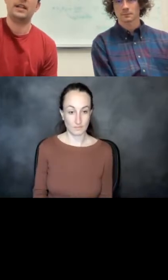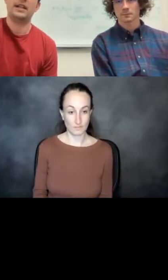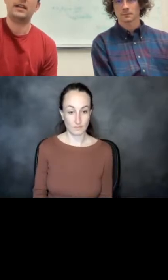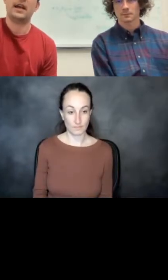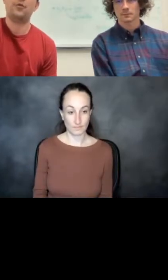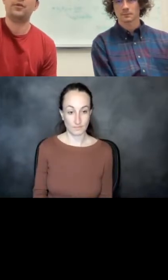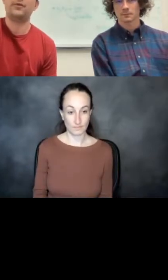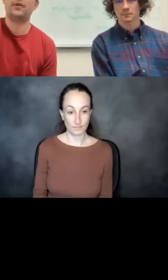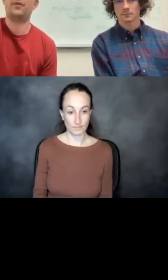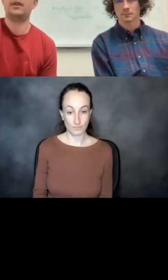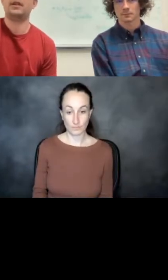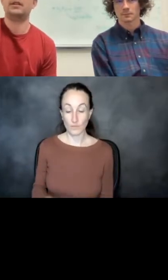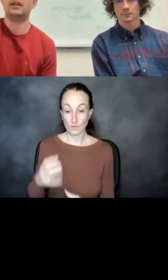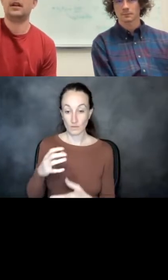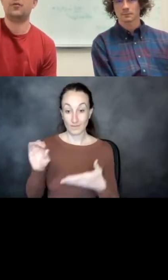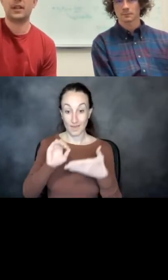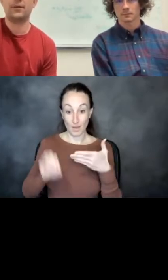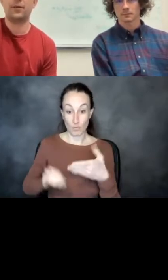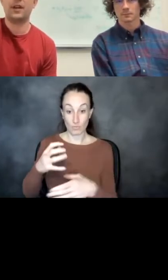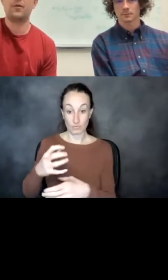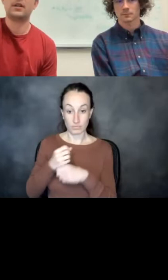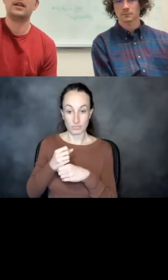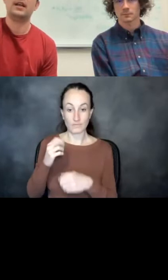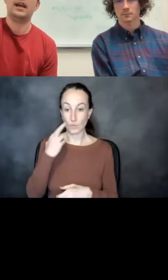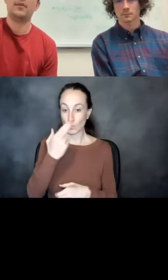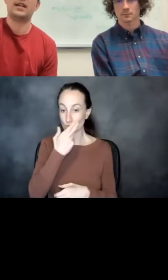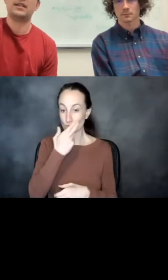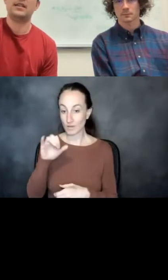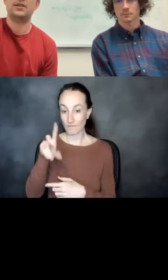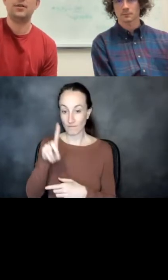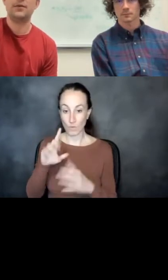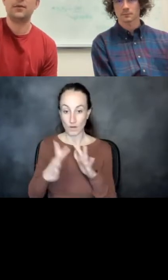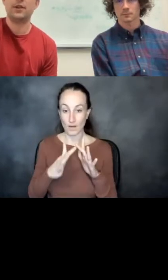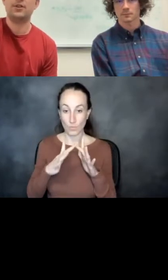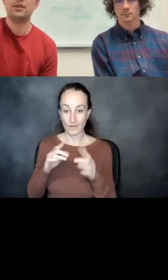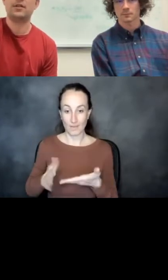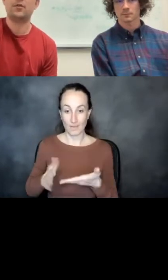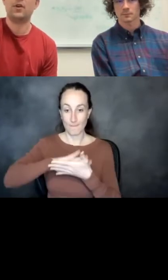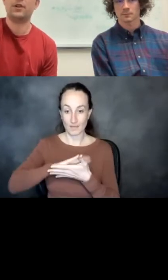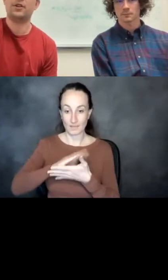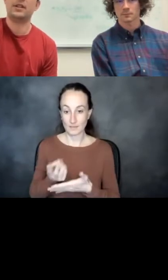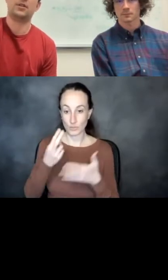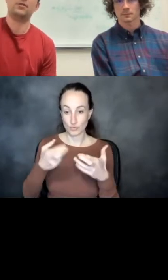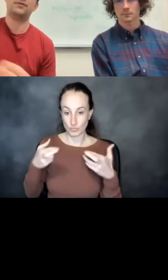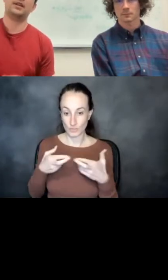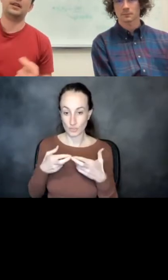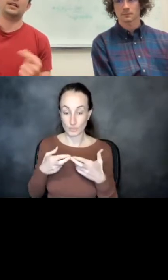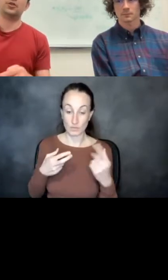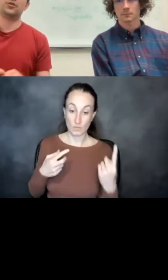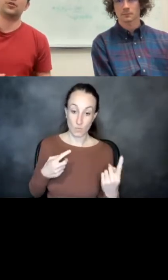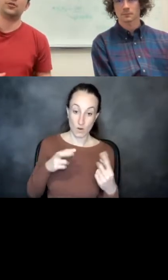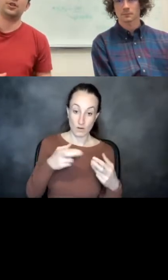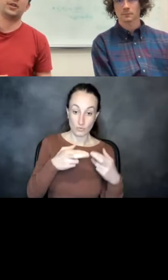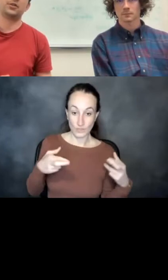take the output from the Rosetta Fold network and mask it into two different regions. One region is all of the